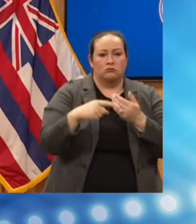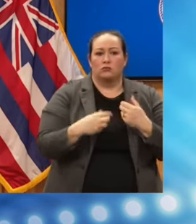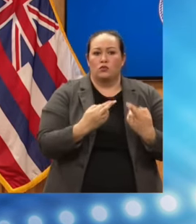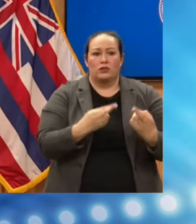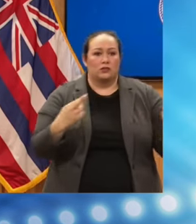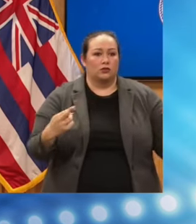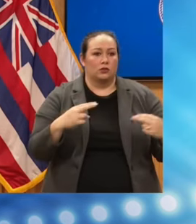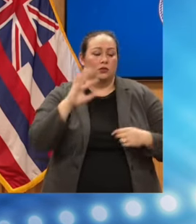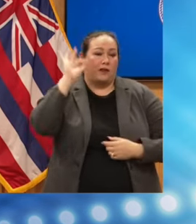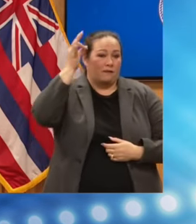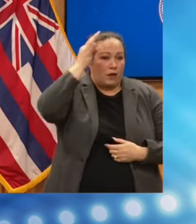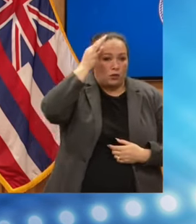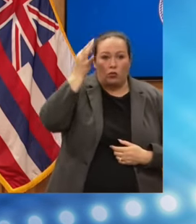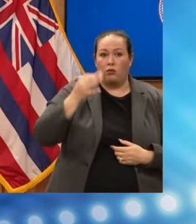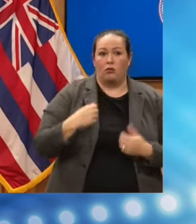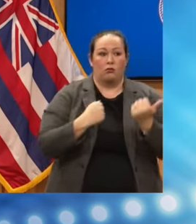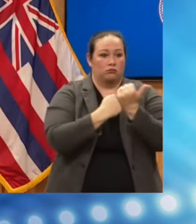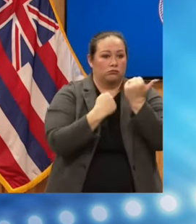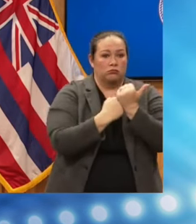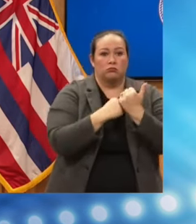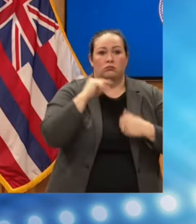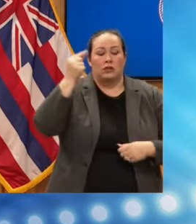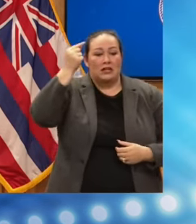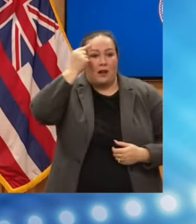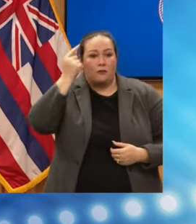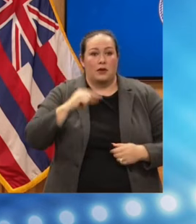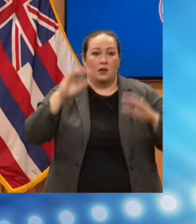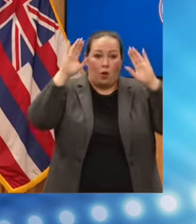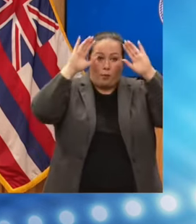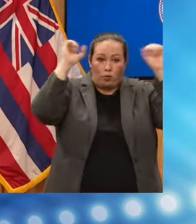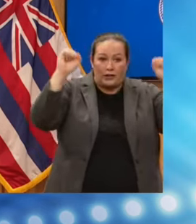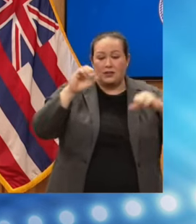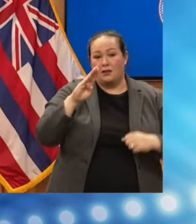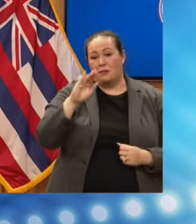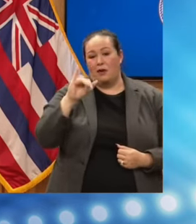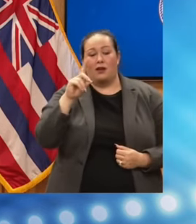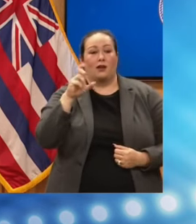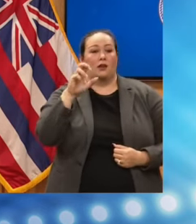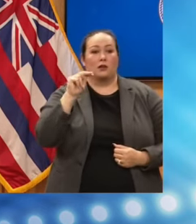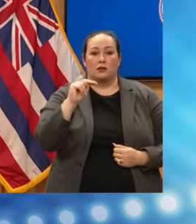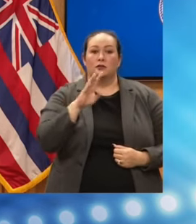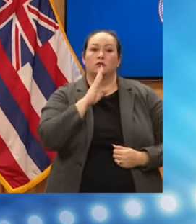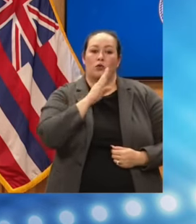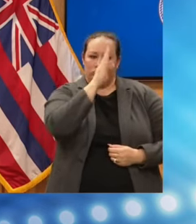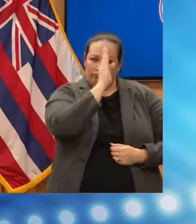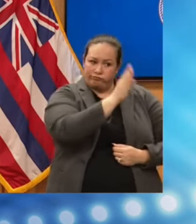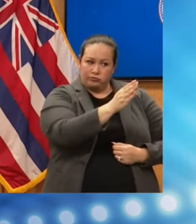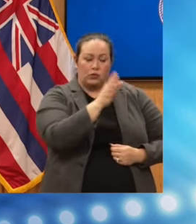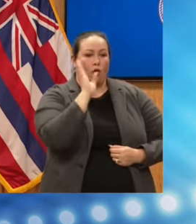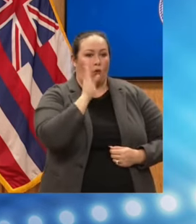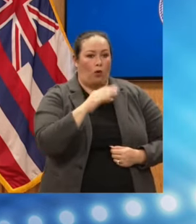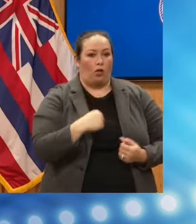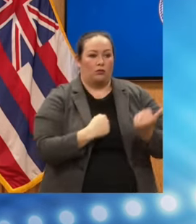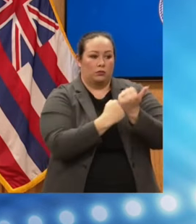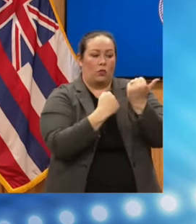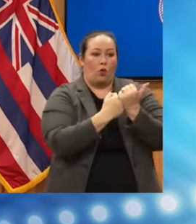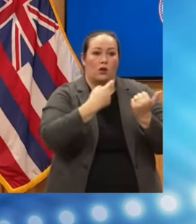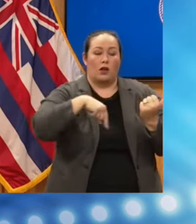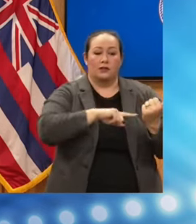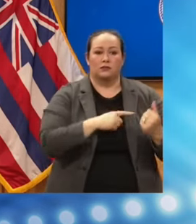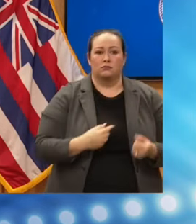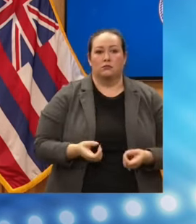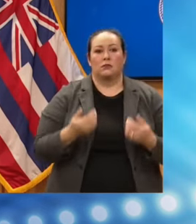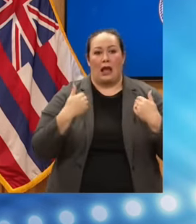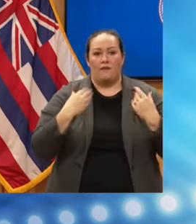be in full support. President Biden spoke to me directly and said that they will be here with us all the way. We'll take questions at the end, but I know there are several experts